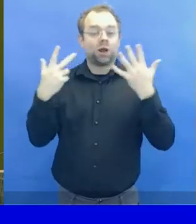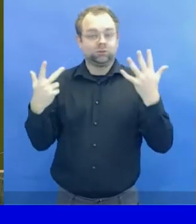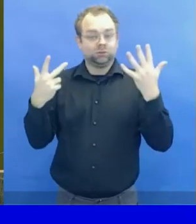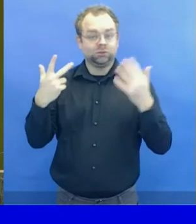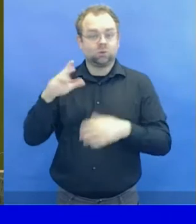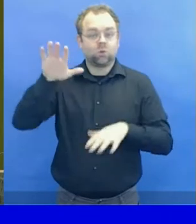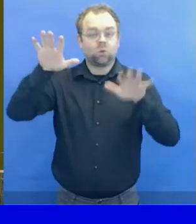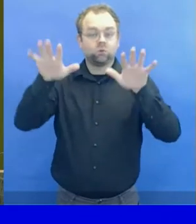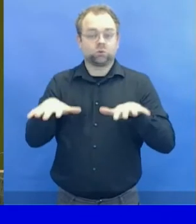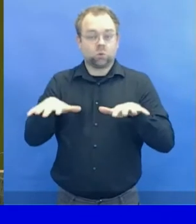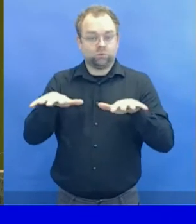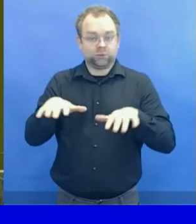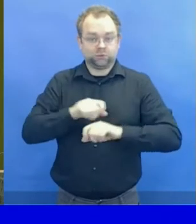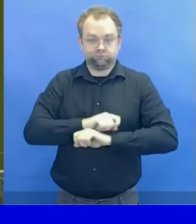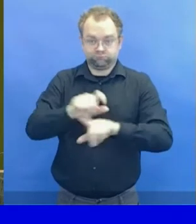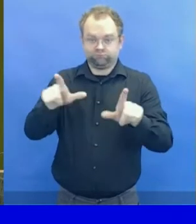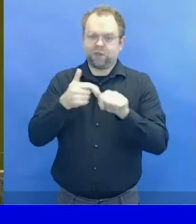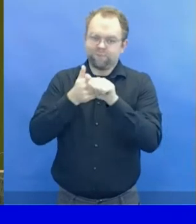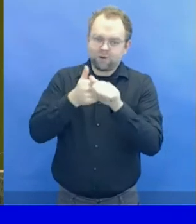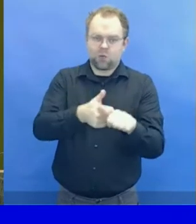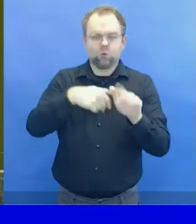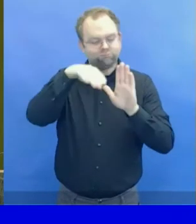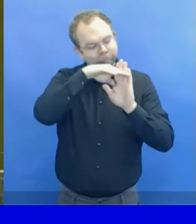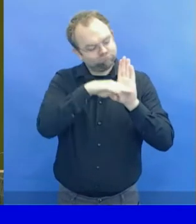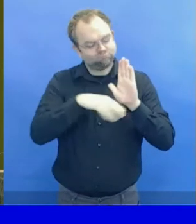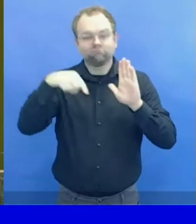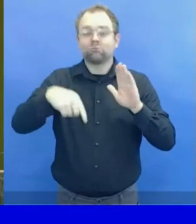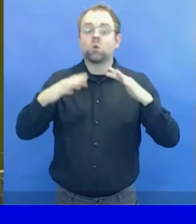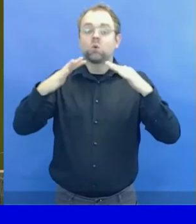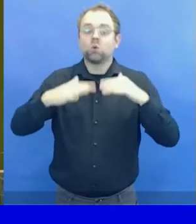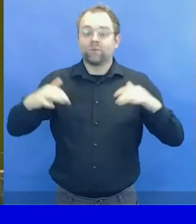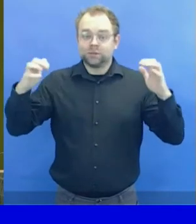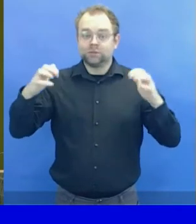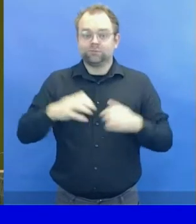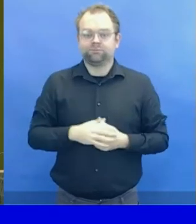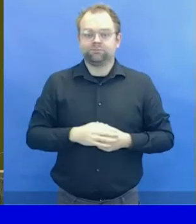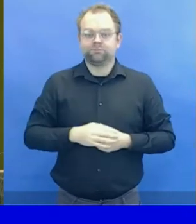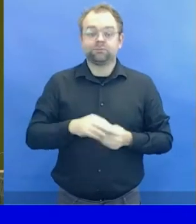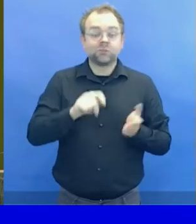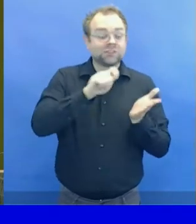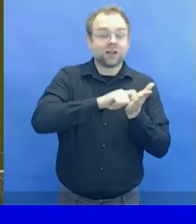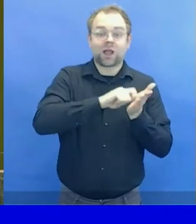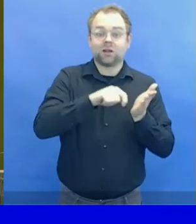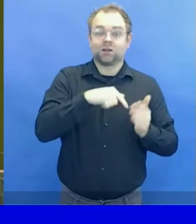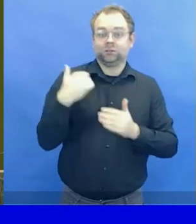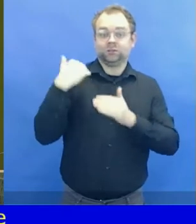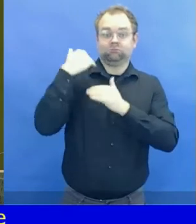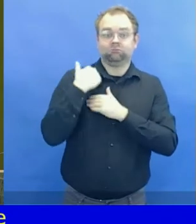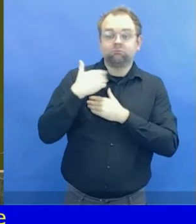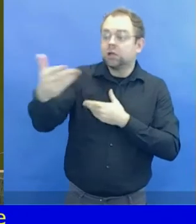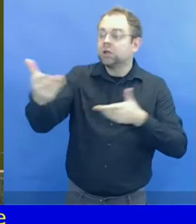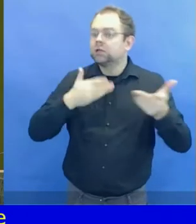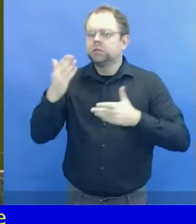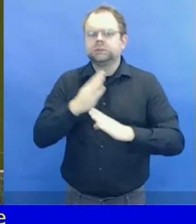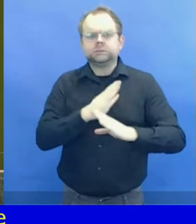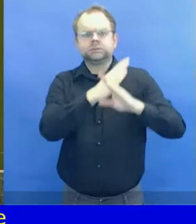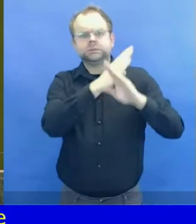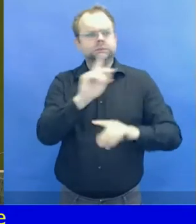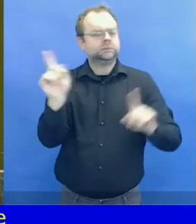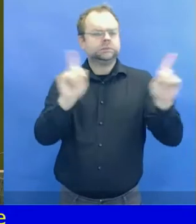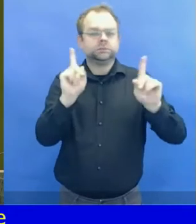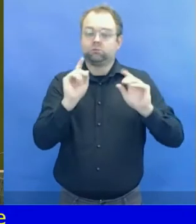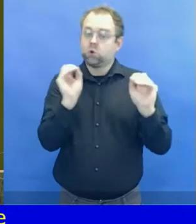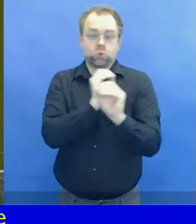requesting accreditation. It is therefore understood that these NGOs may